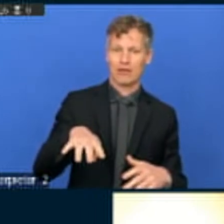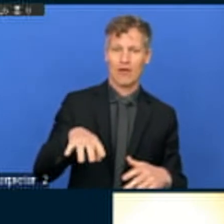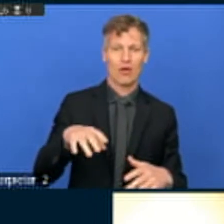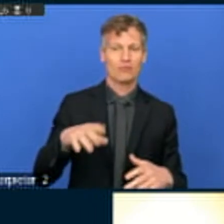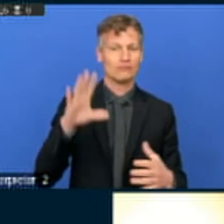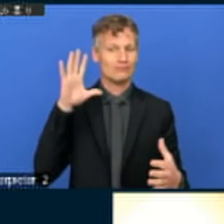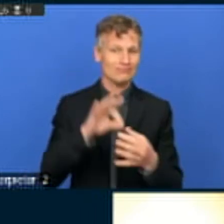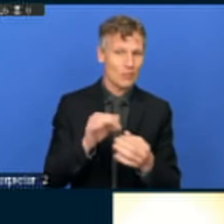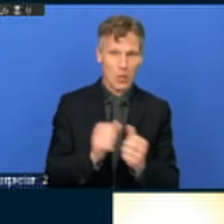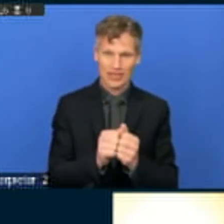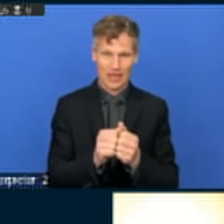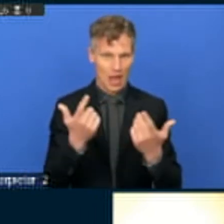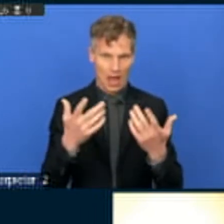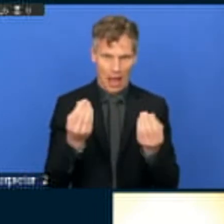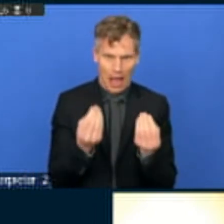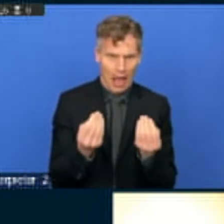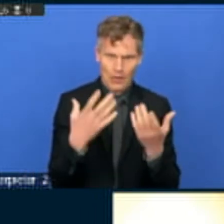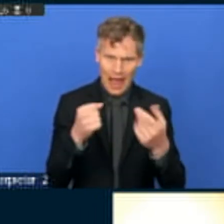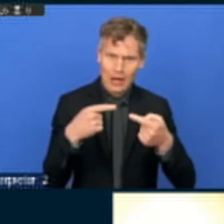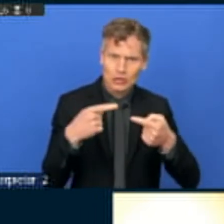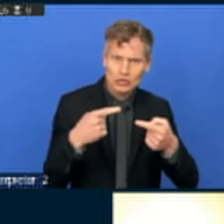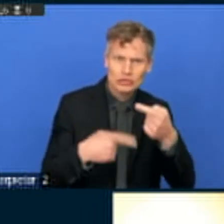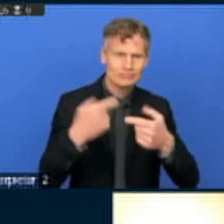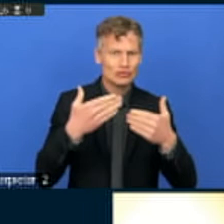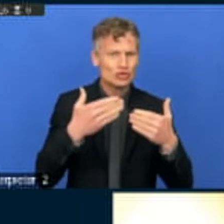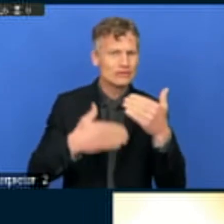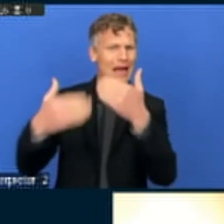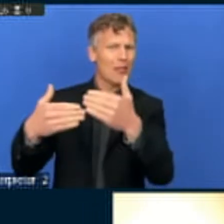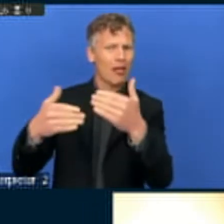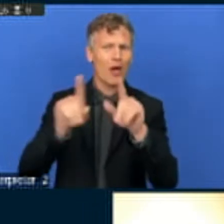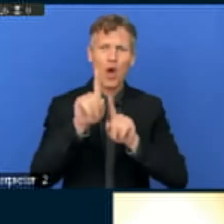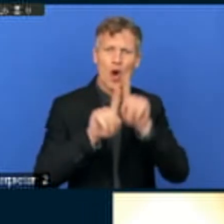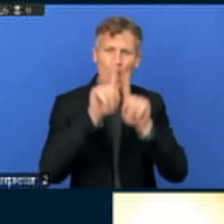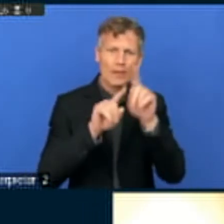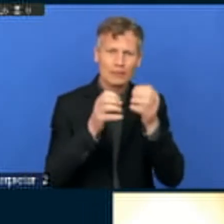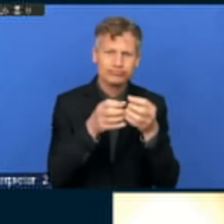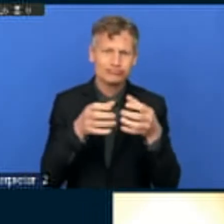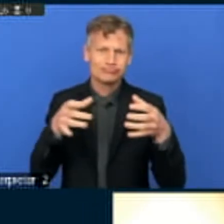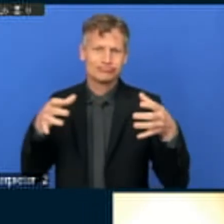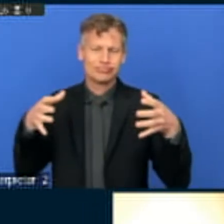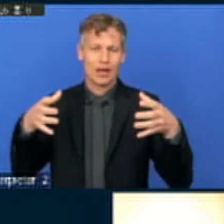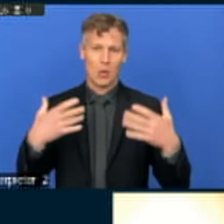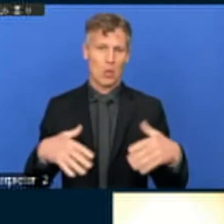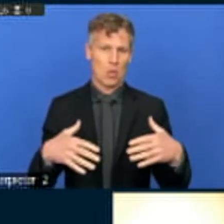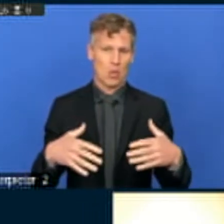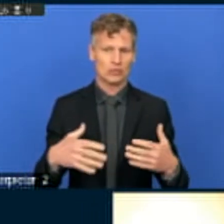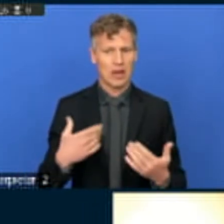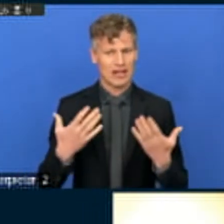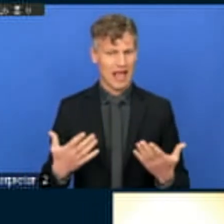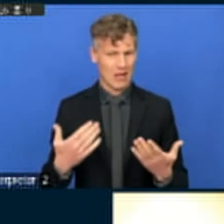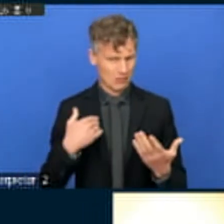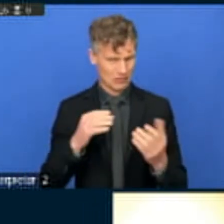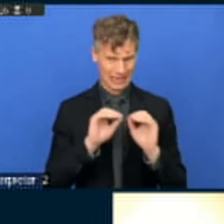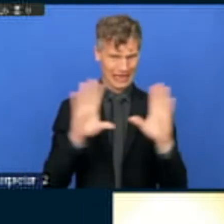to the urban future and present that we live in. So, Mr. Raftuts, how is this UNGA